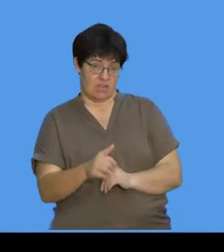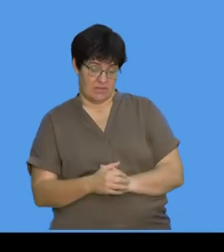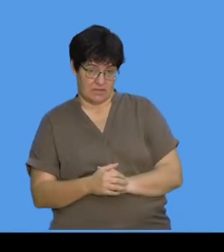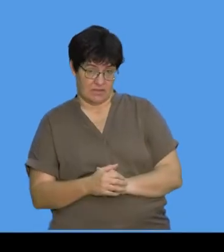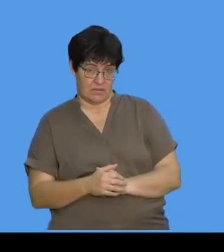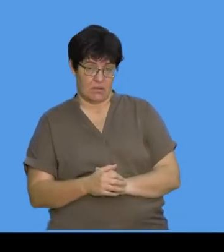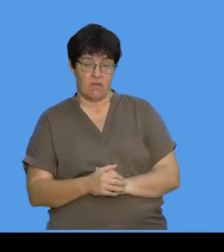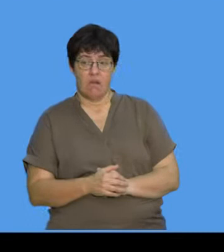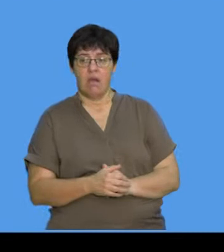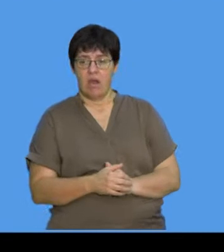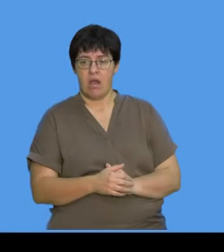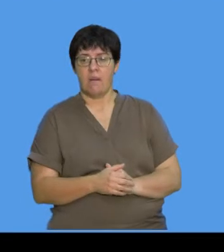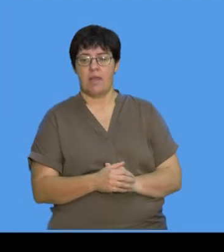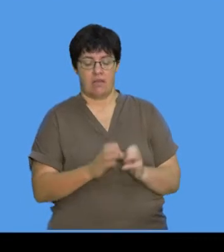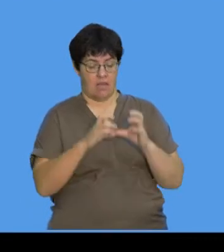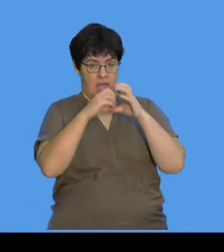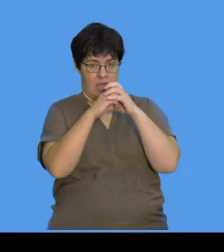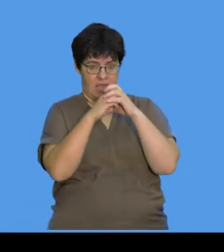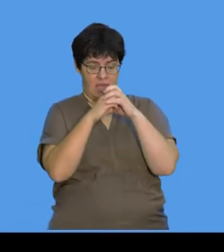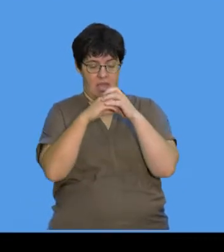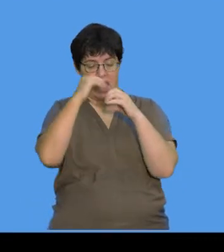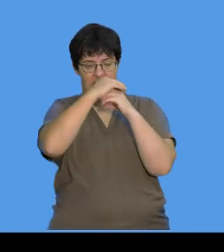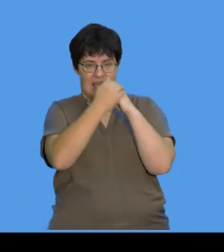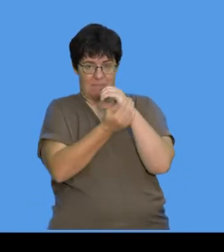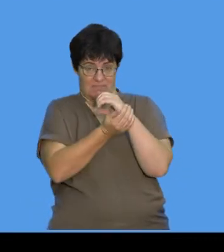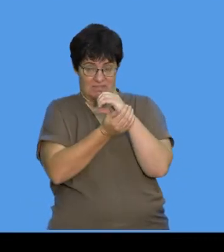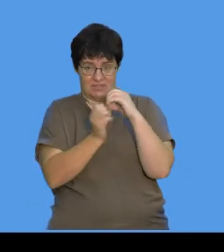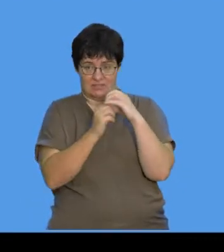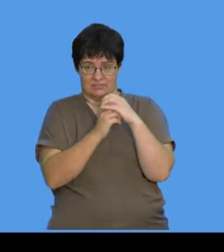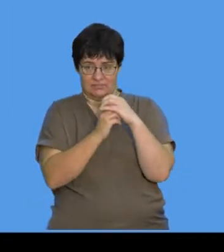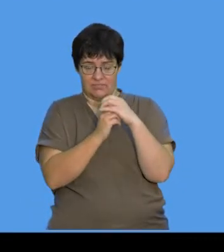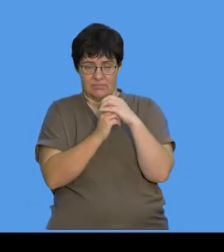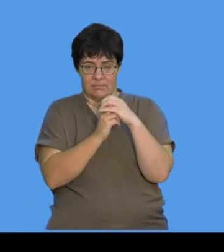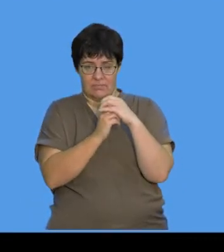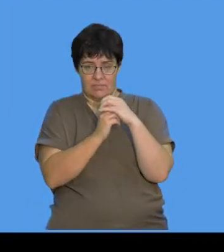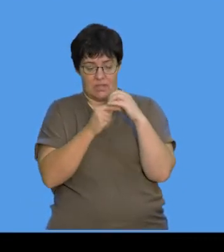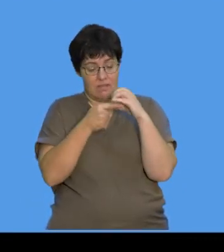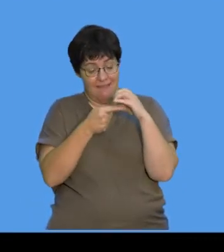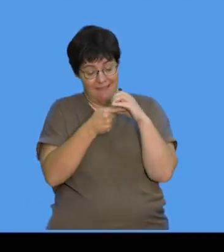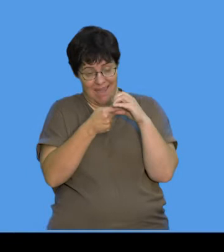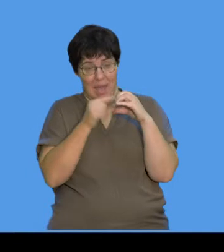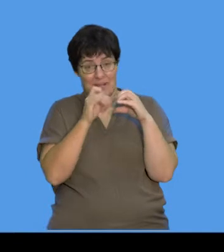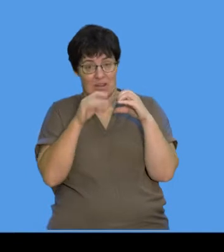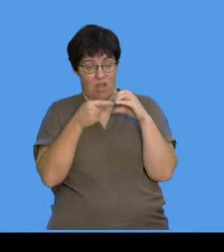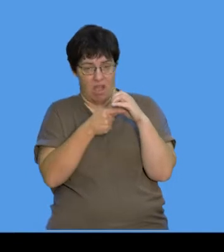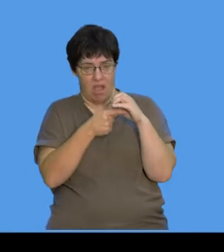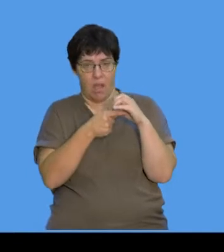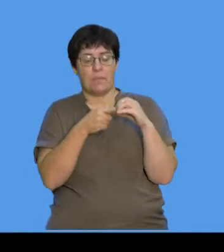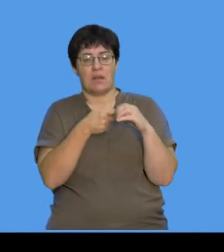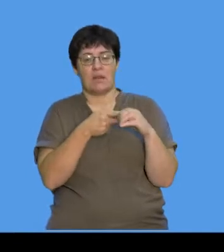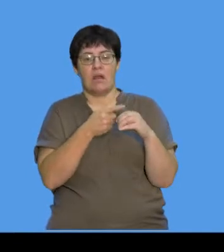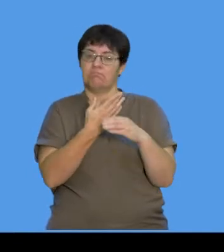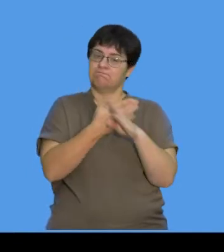it can make a little capsule, like I've drawn here, around the bacteria. And it actually